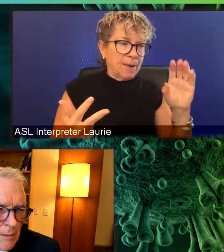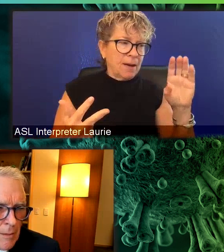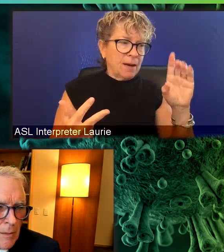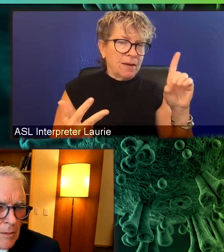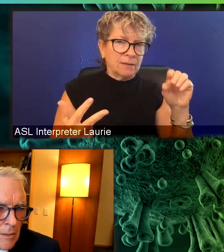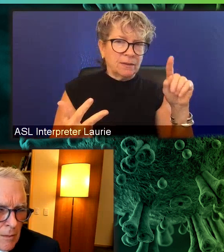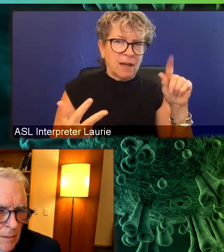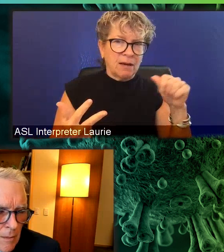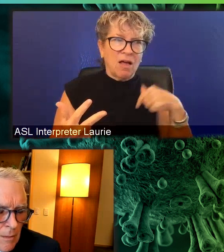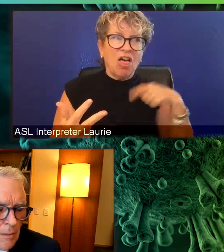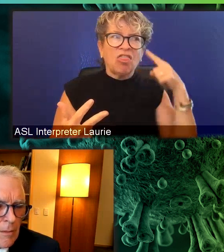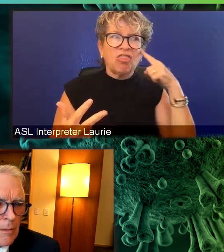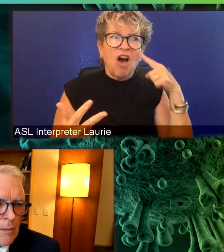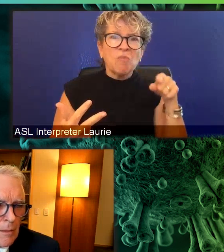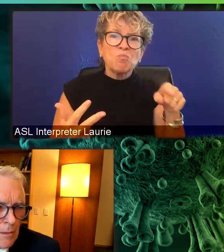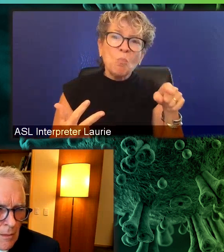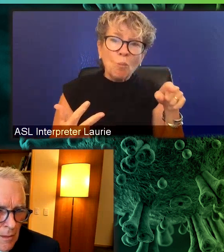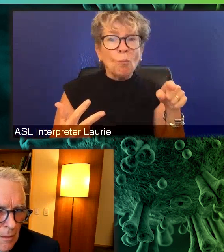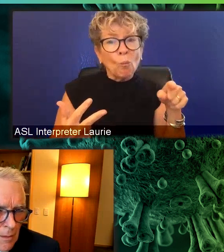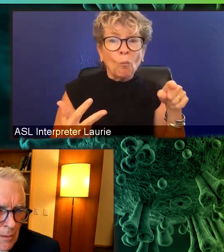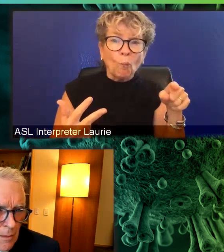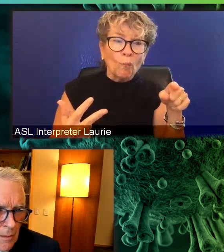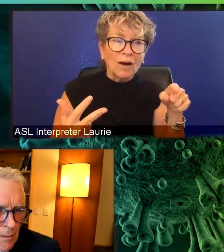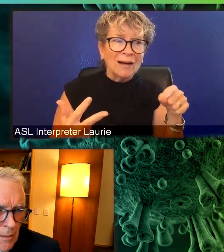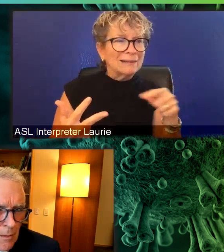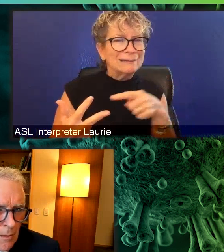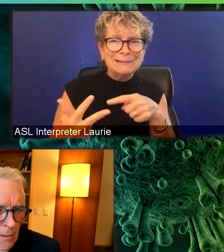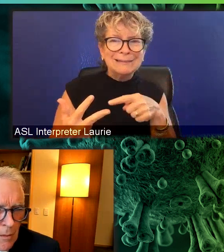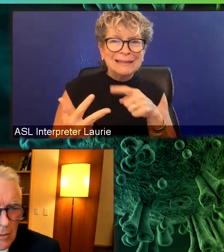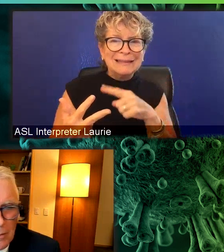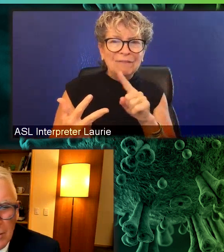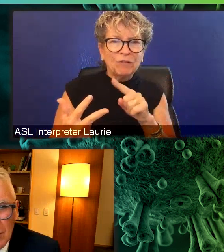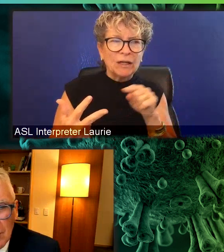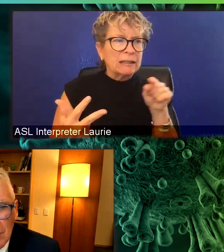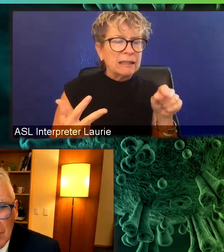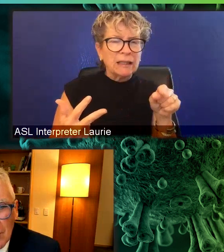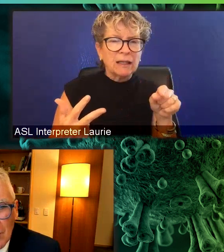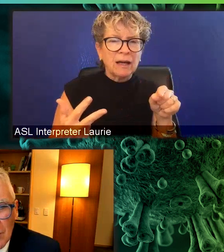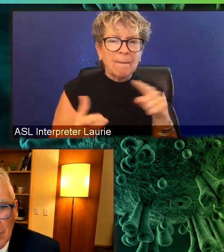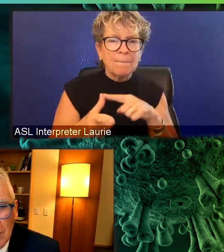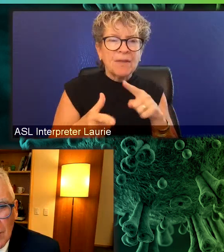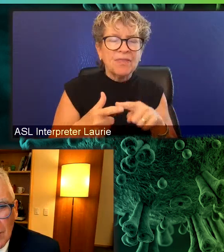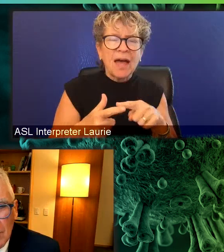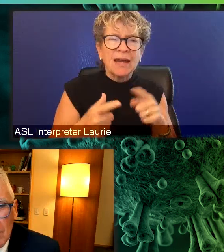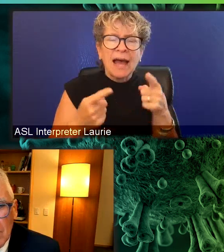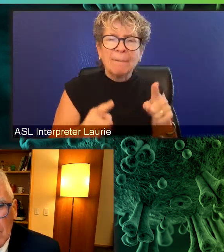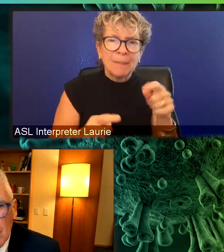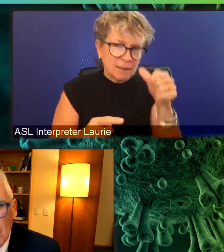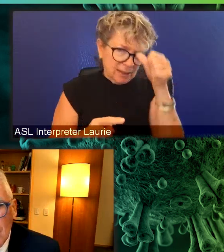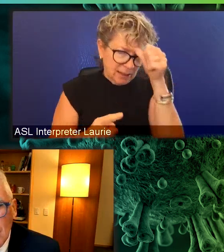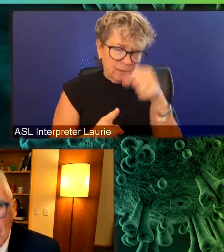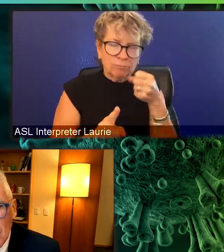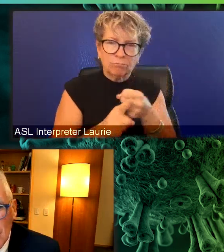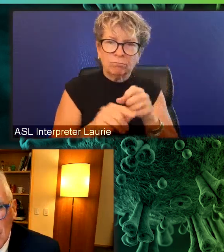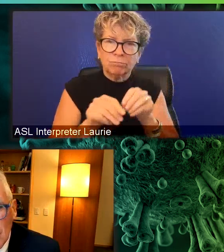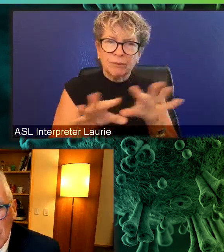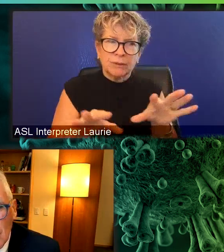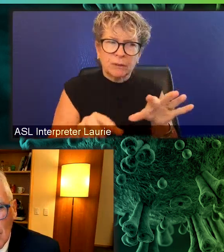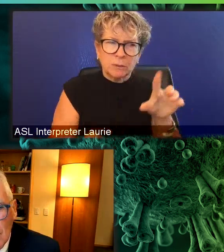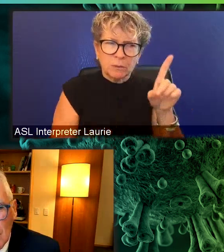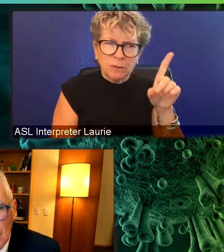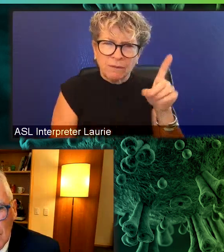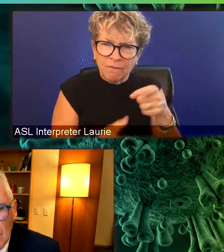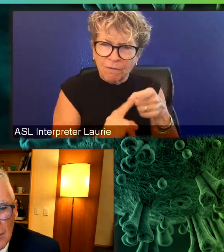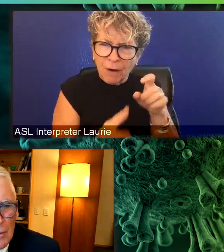beta, gamma. And then by having this massive epidemic in India, wasn't clear whether that was driven by Delta or